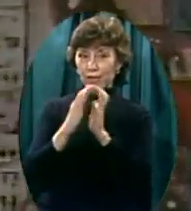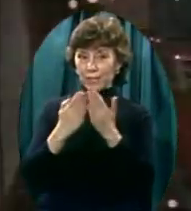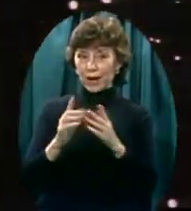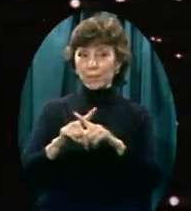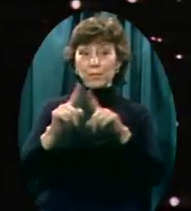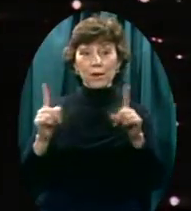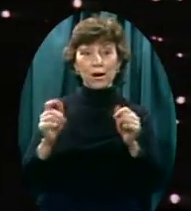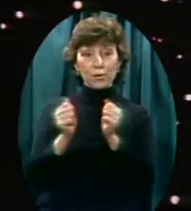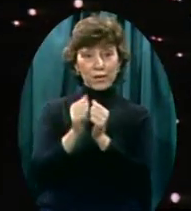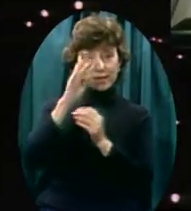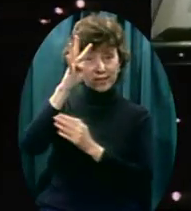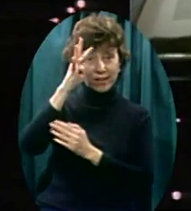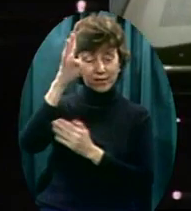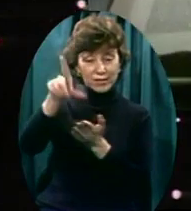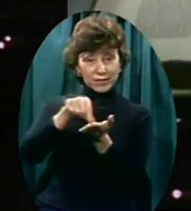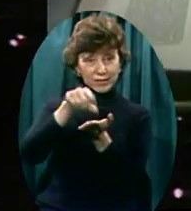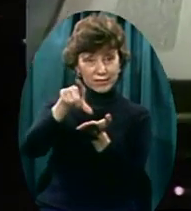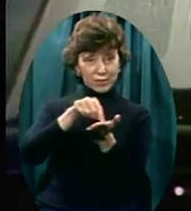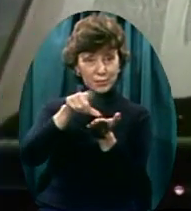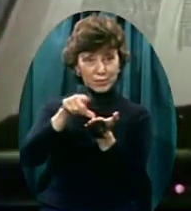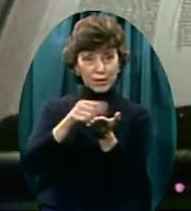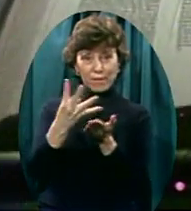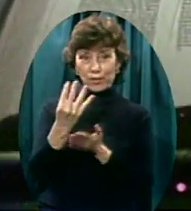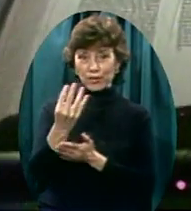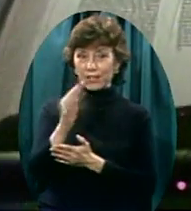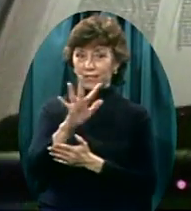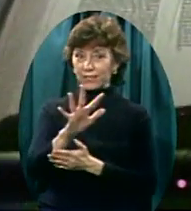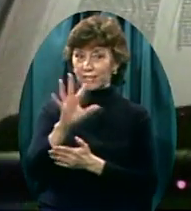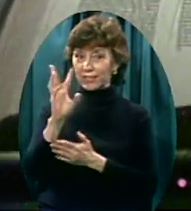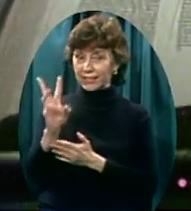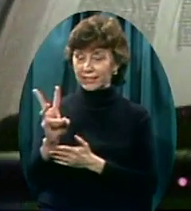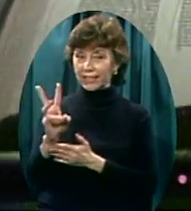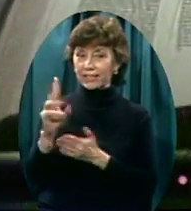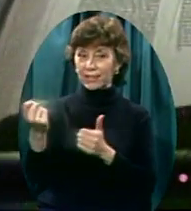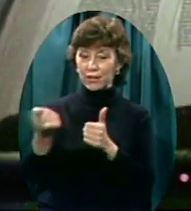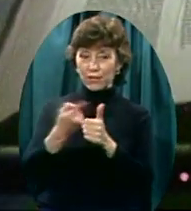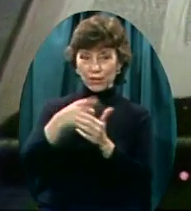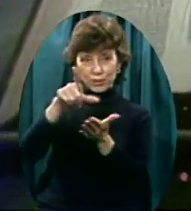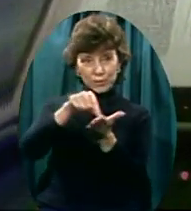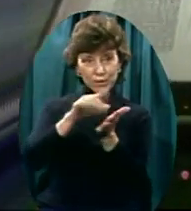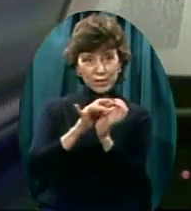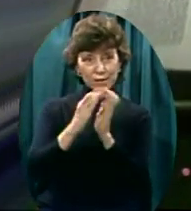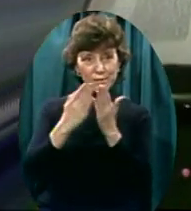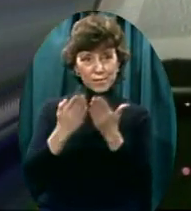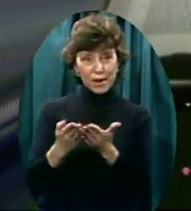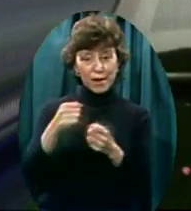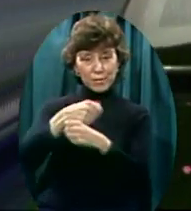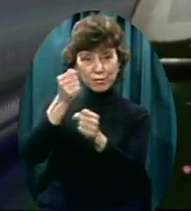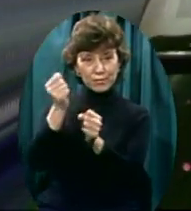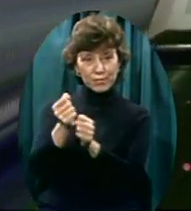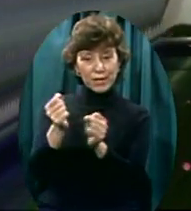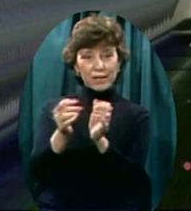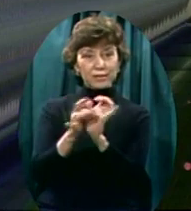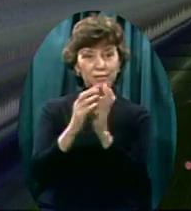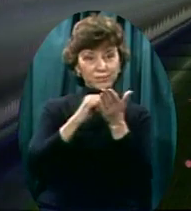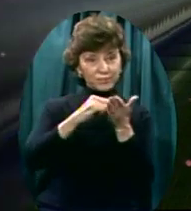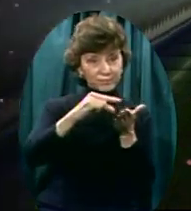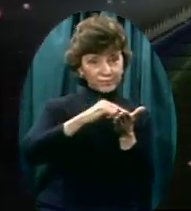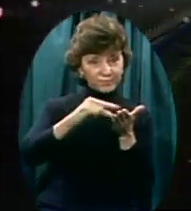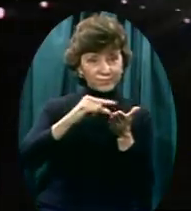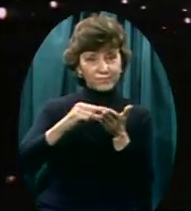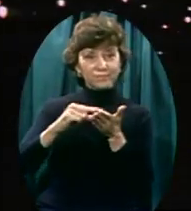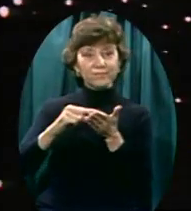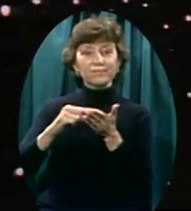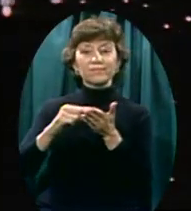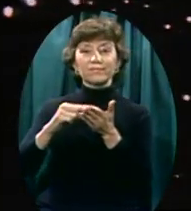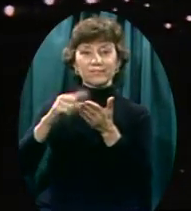But with the invention of Gutenberg's Press in 1456, the first printed Bible made the scriptures more accessible to the common man.